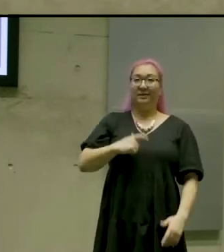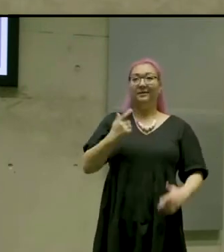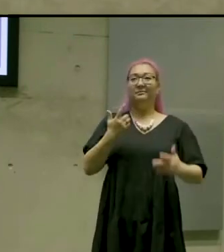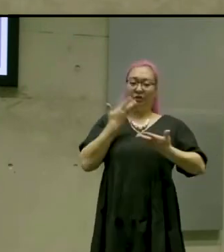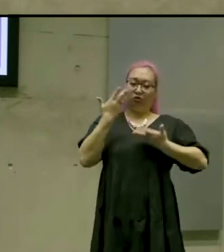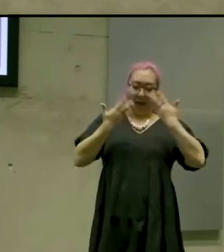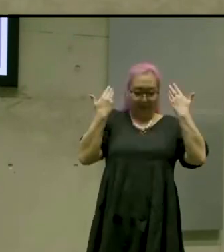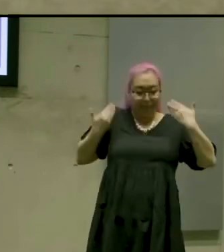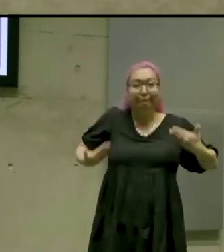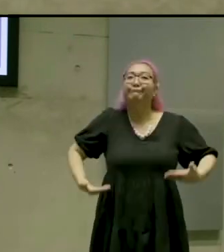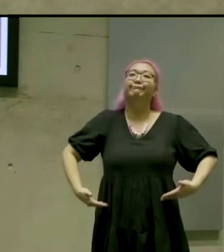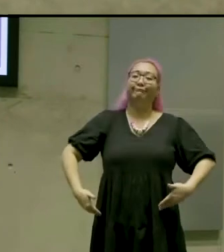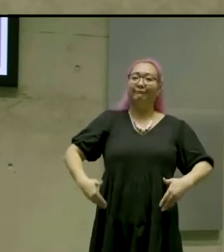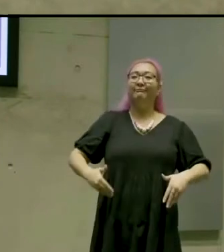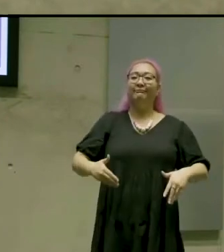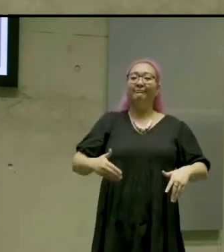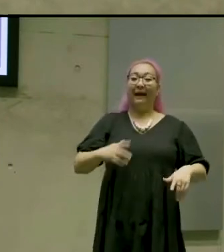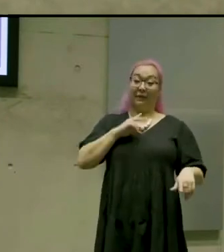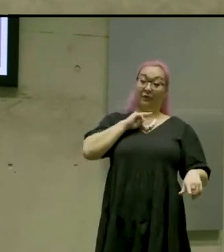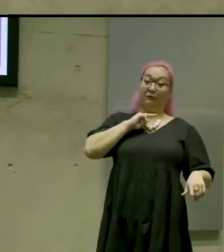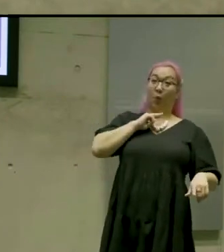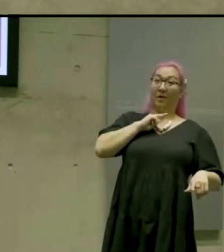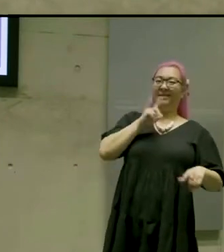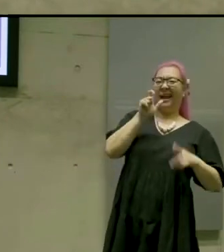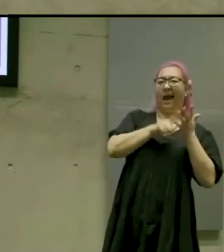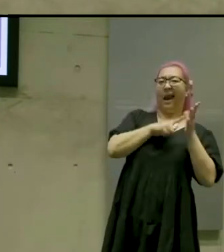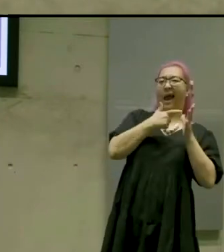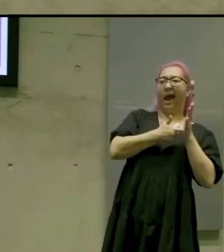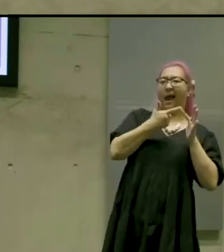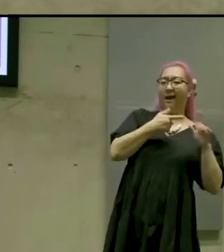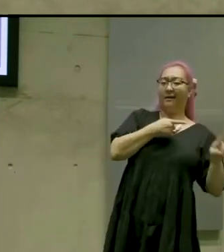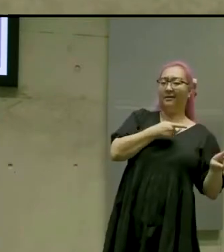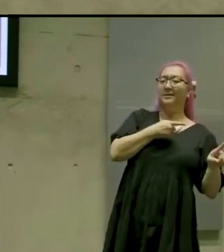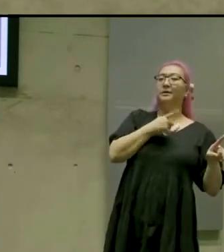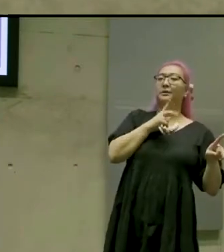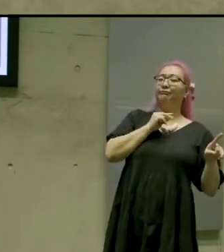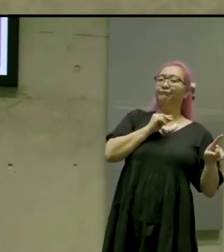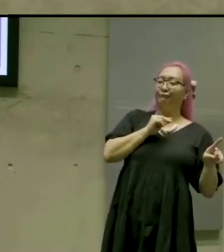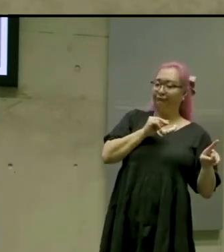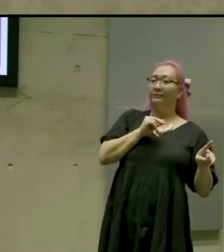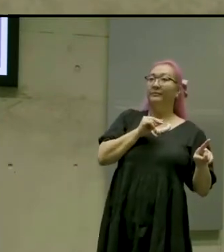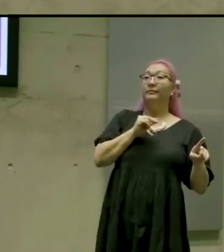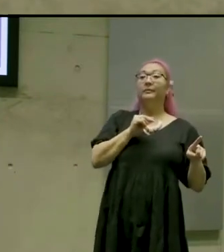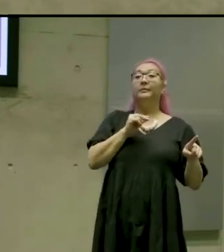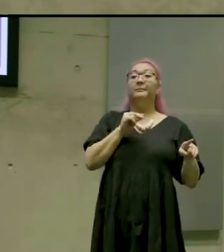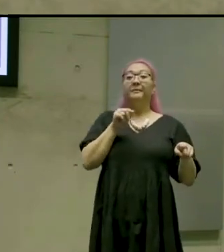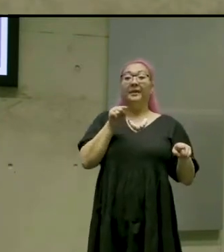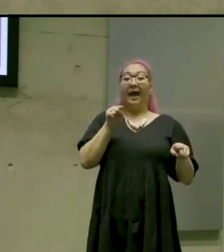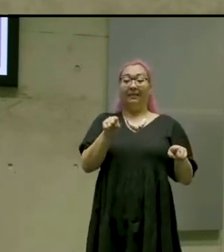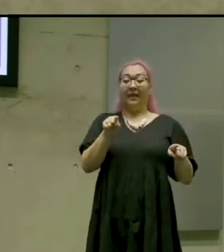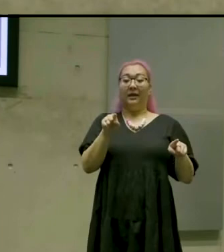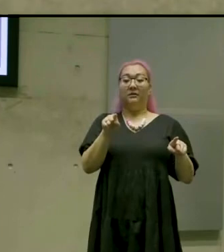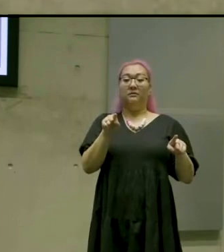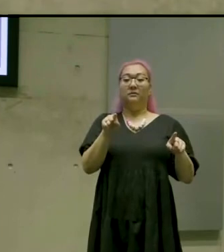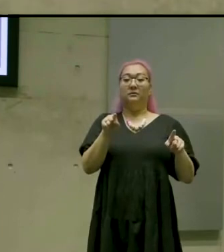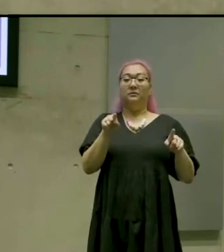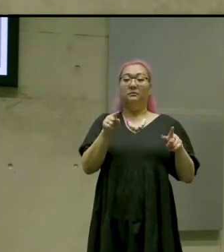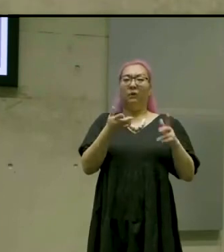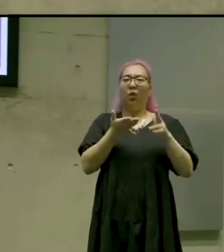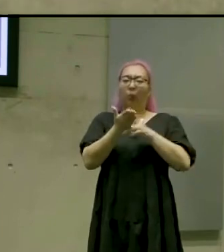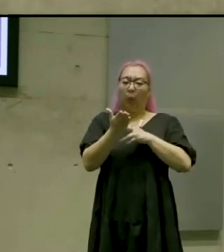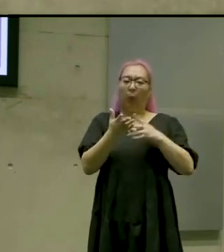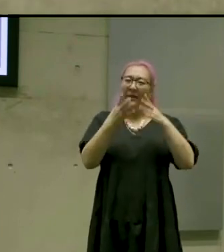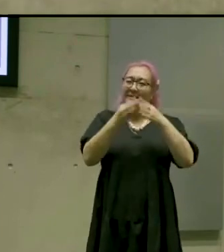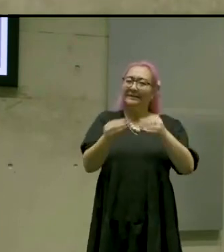that then plays between each of the dialogue. We do have audio captions as well which is more for sound effects and